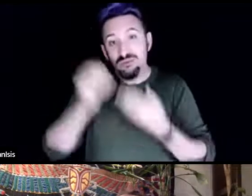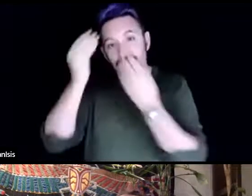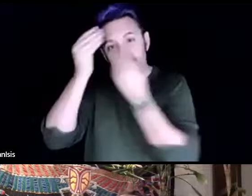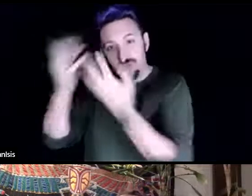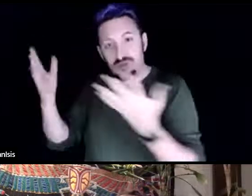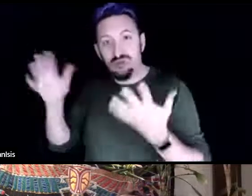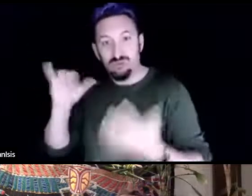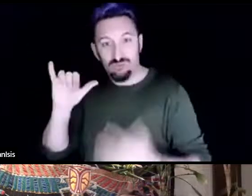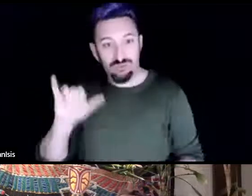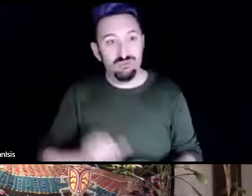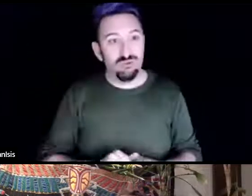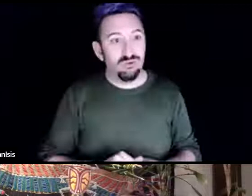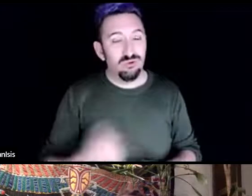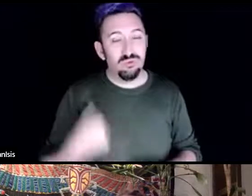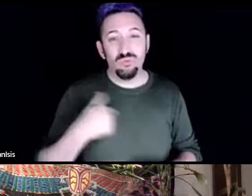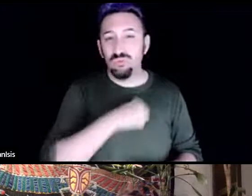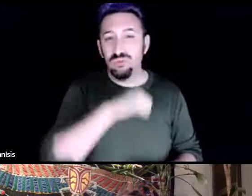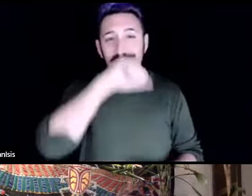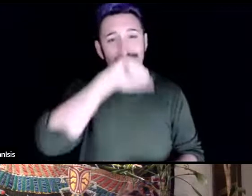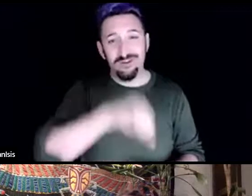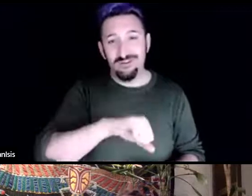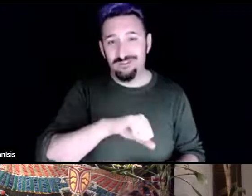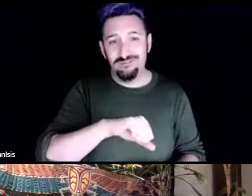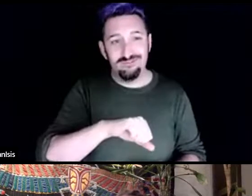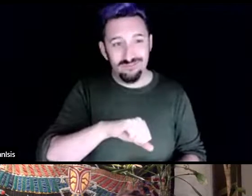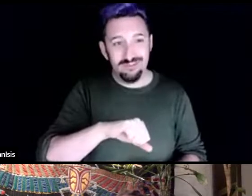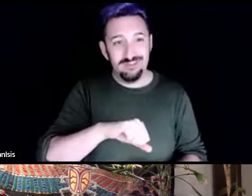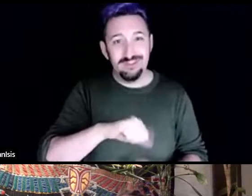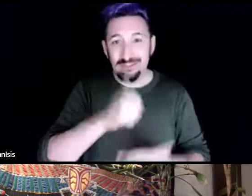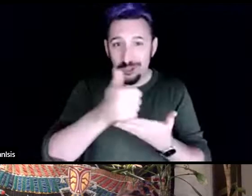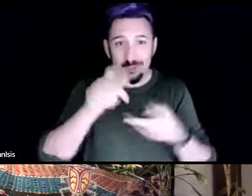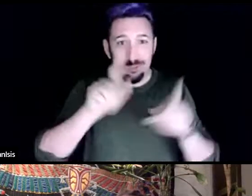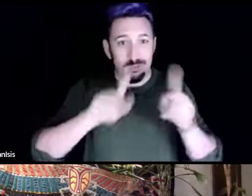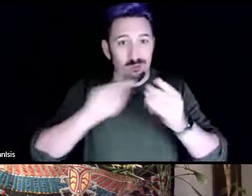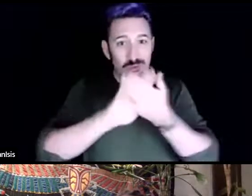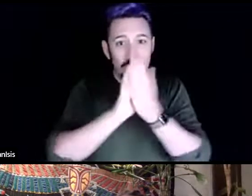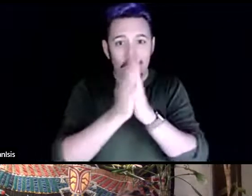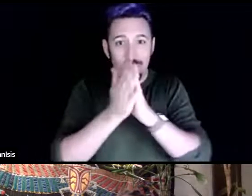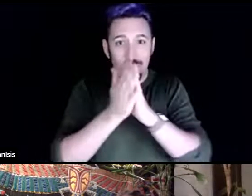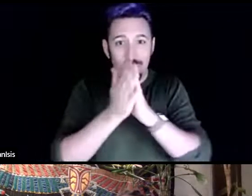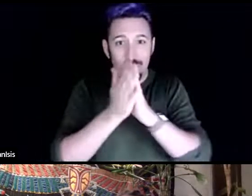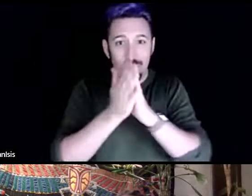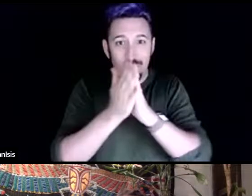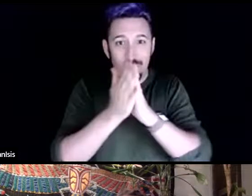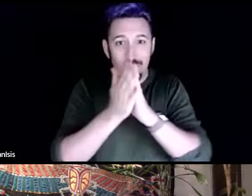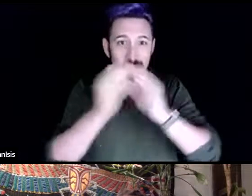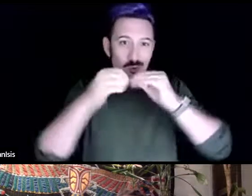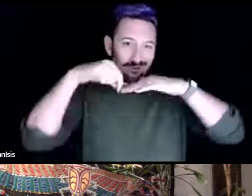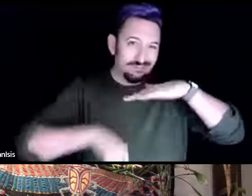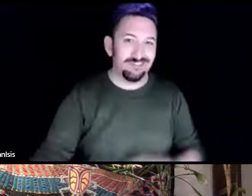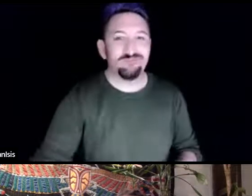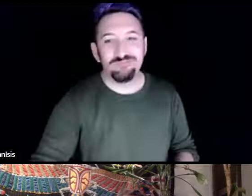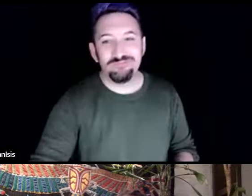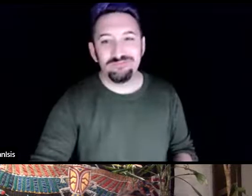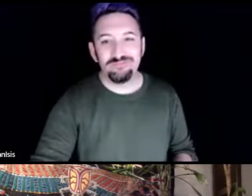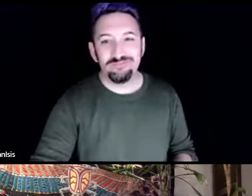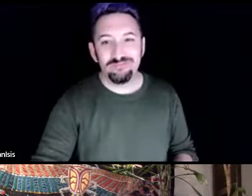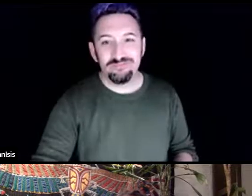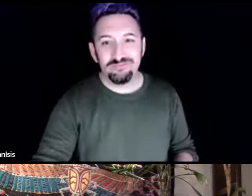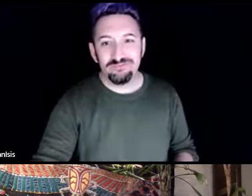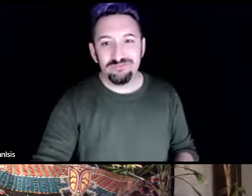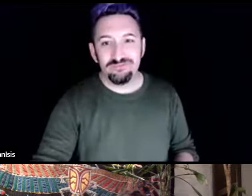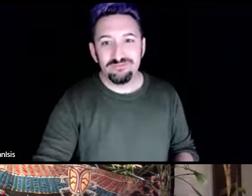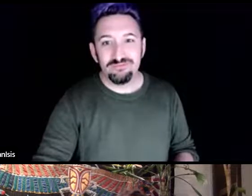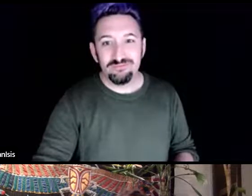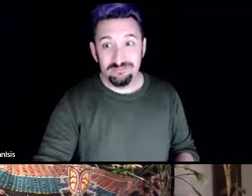really love to take people deeper and him all right now let's